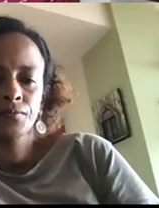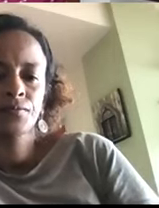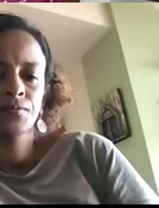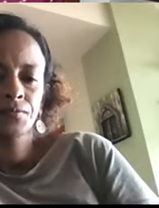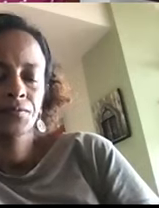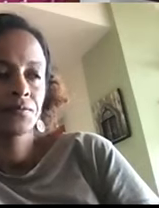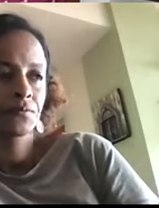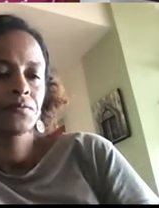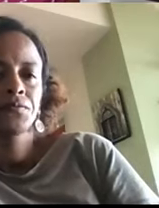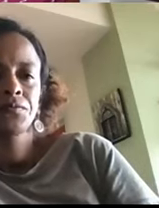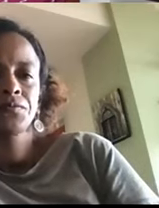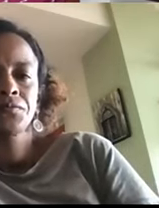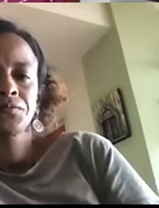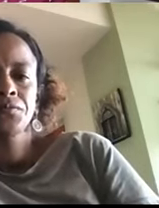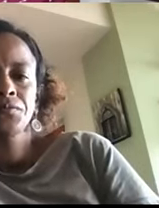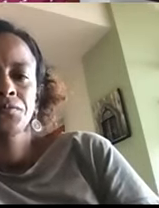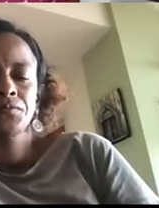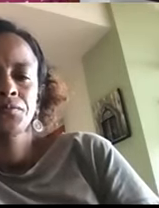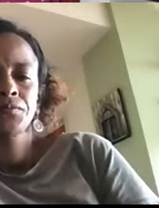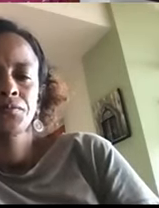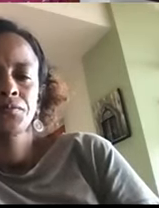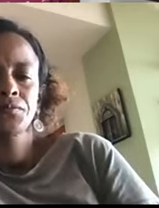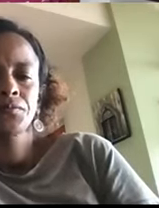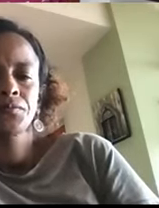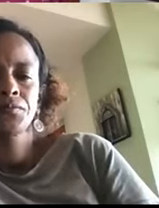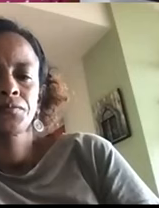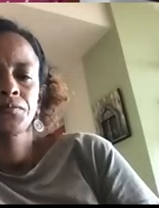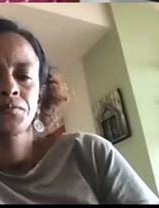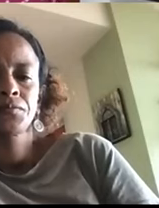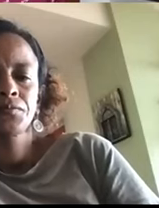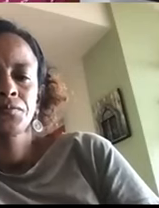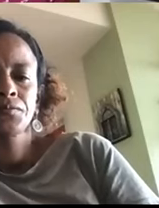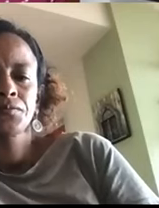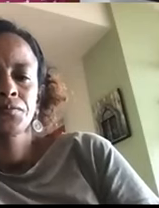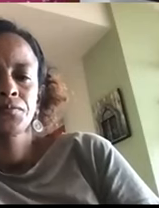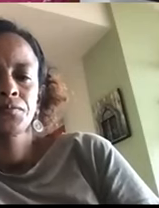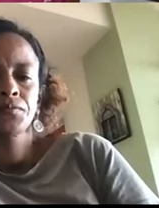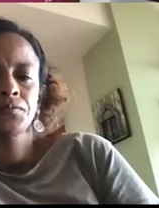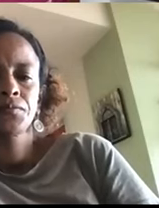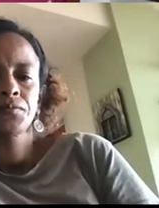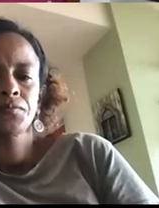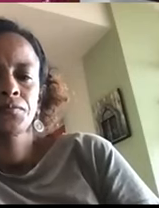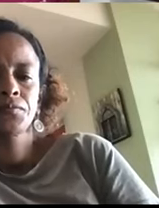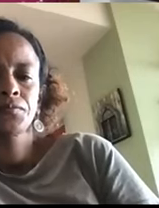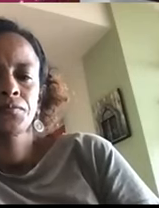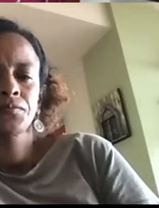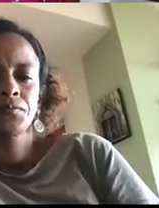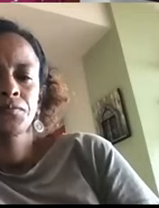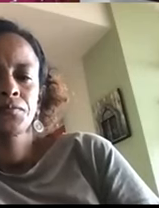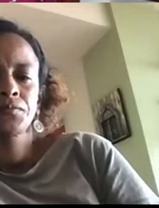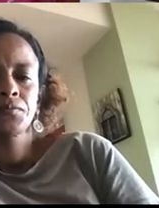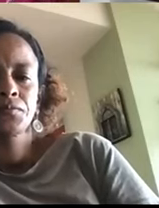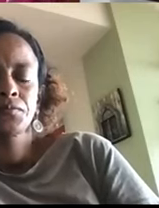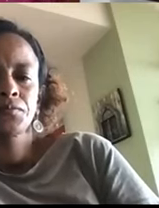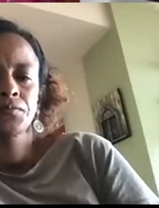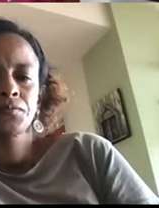They do similar work to the whole called individual, the independent domestic violence, you know, advocates kind of work. But